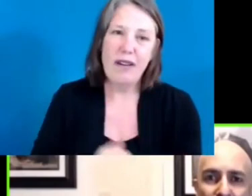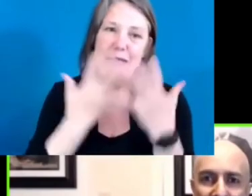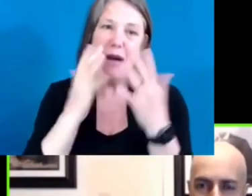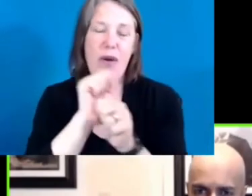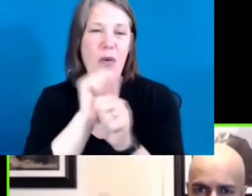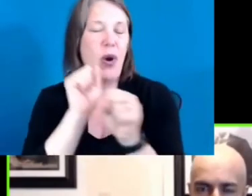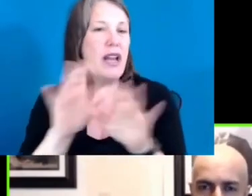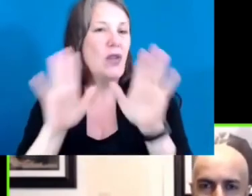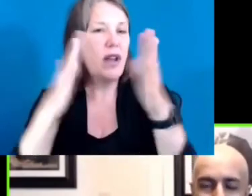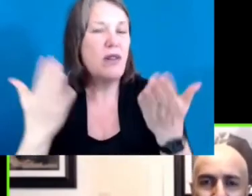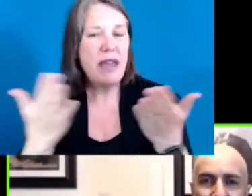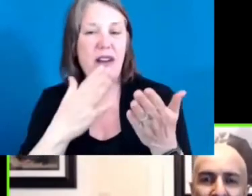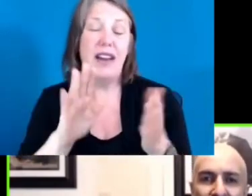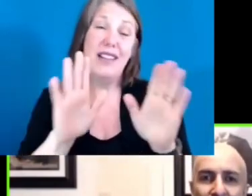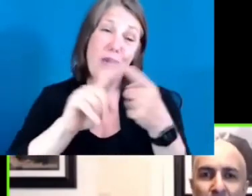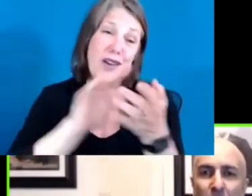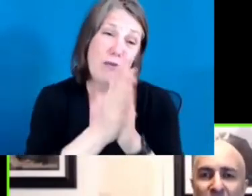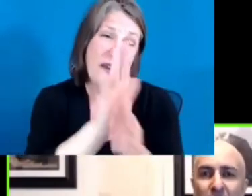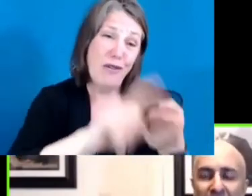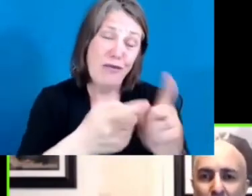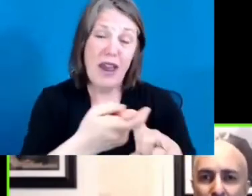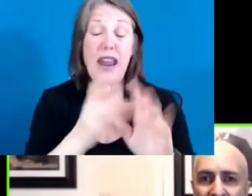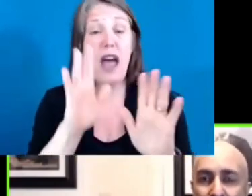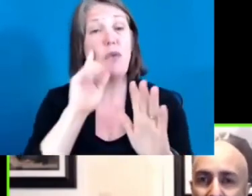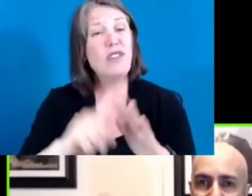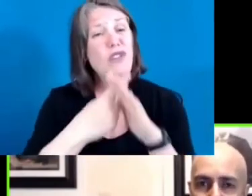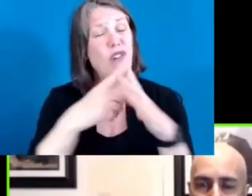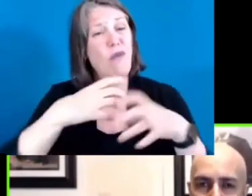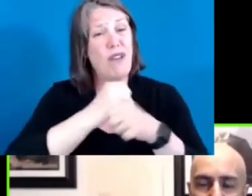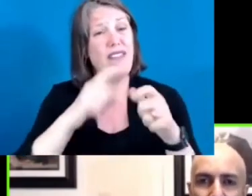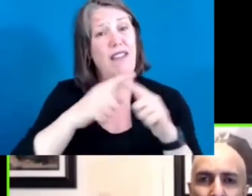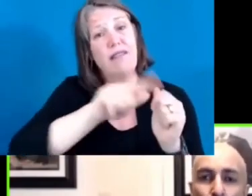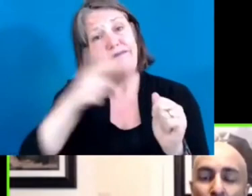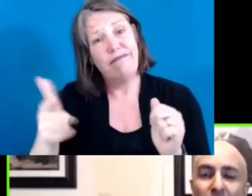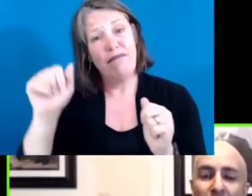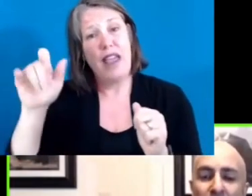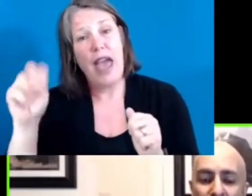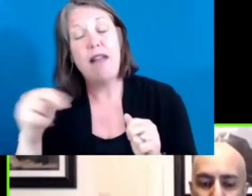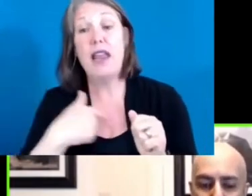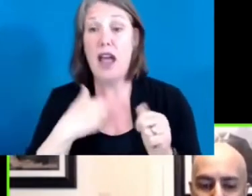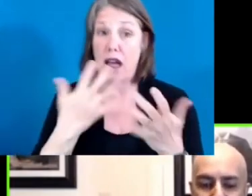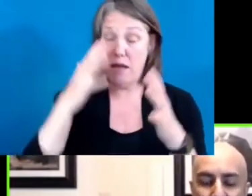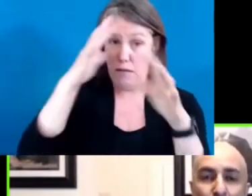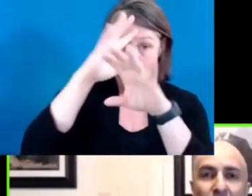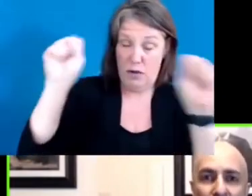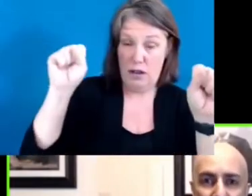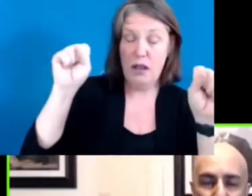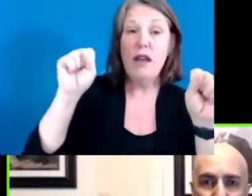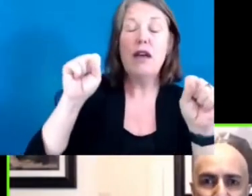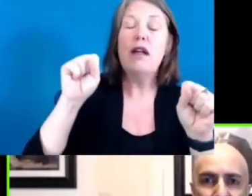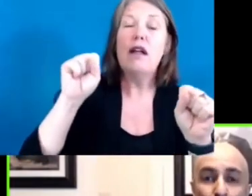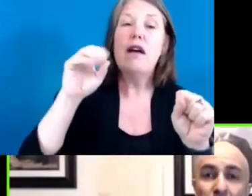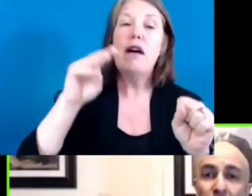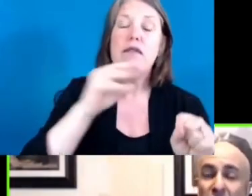start very briefly, and then I'm going to turn it over to Alan. I've been President of the Minneapolis Fed for five years. One of my big surprises moving to